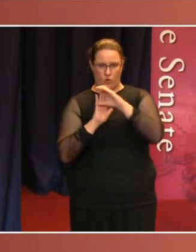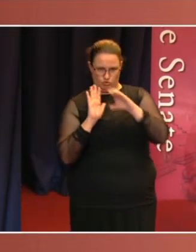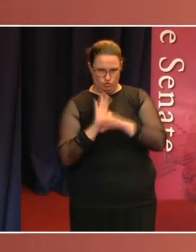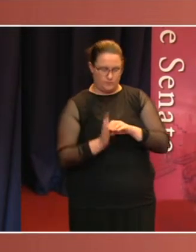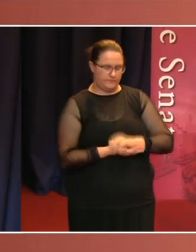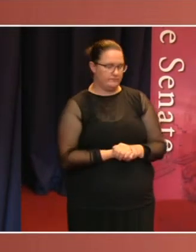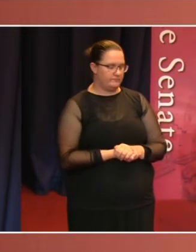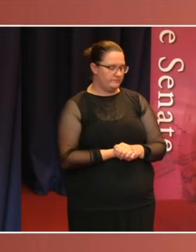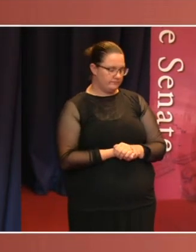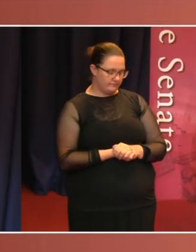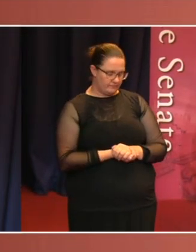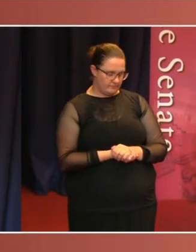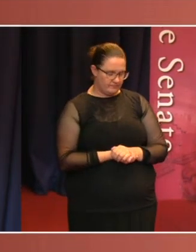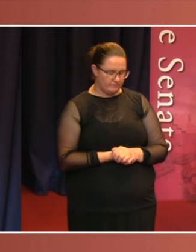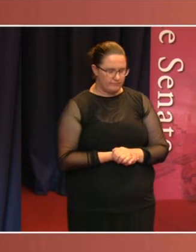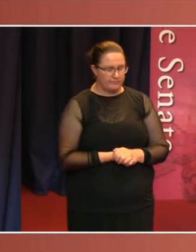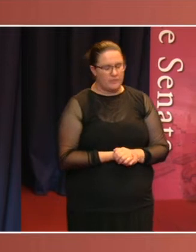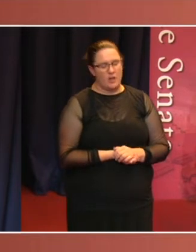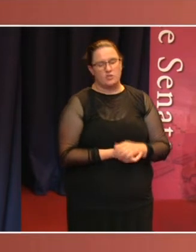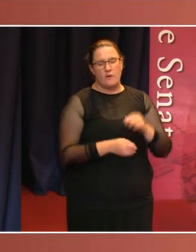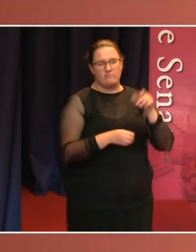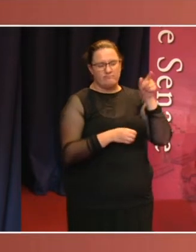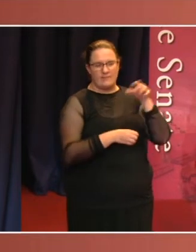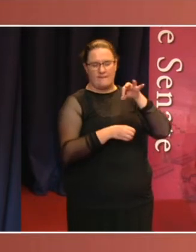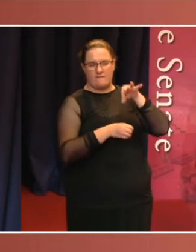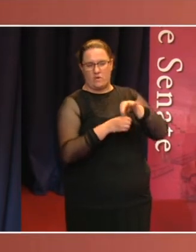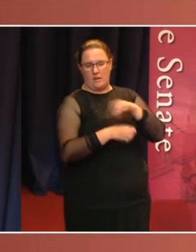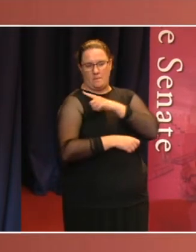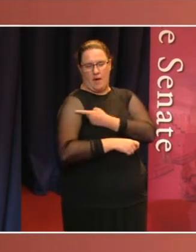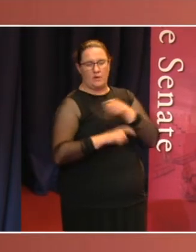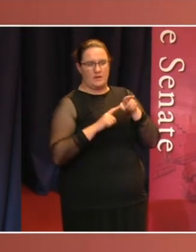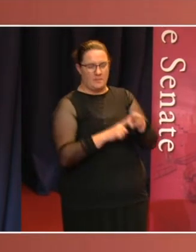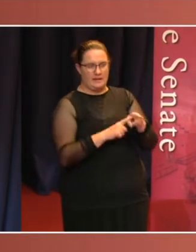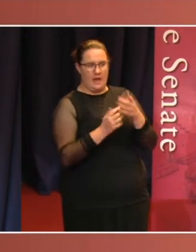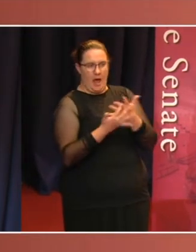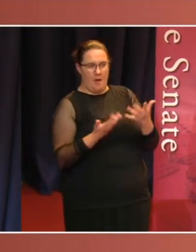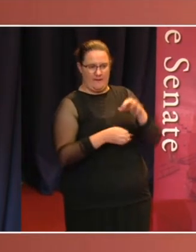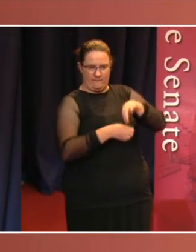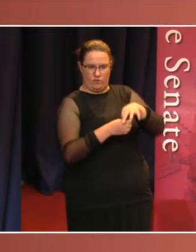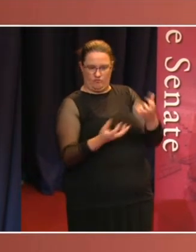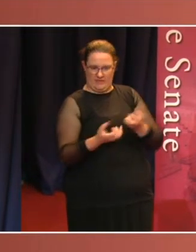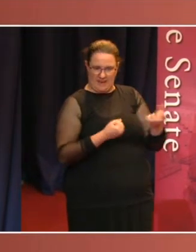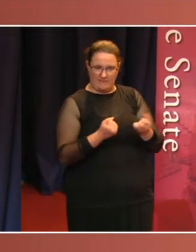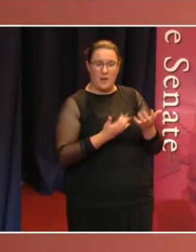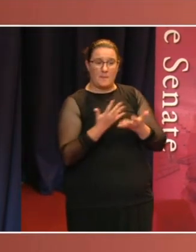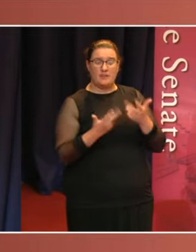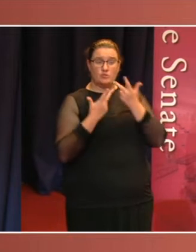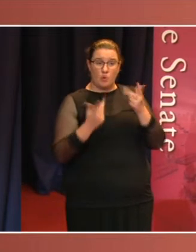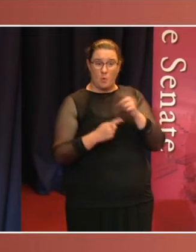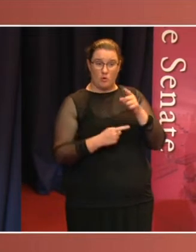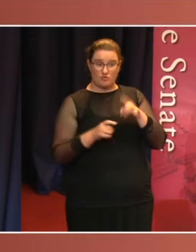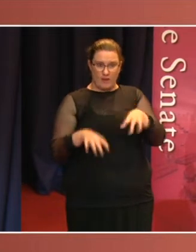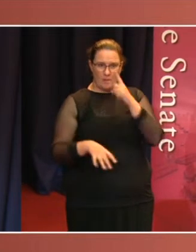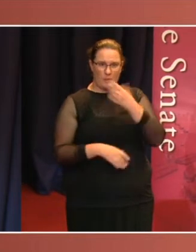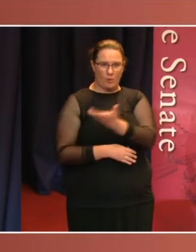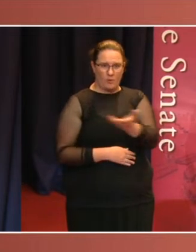Proportional representation makes the Senate a diverse and representative body. The first two Indigenous Australians